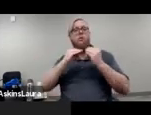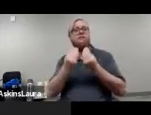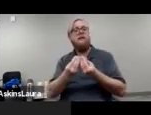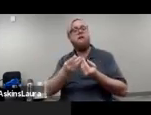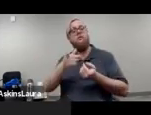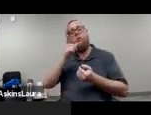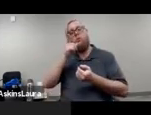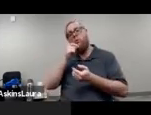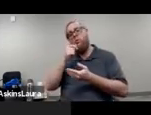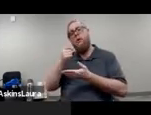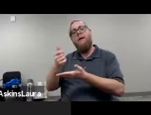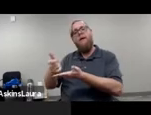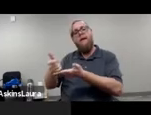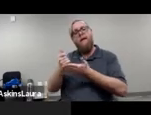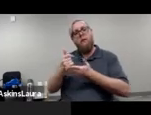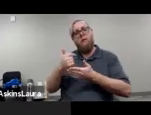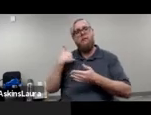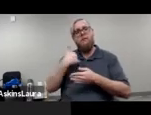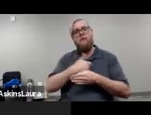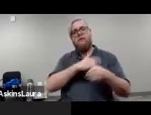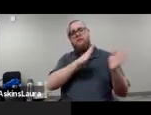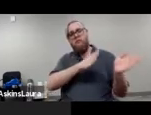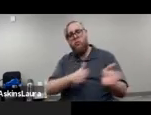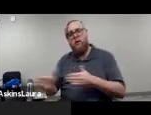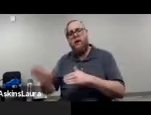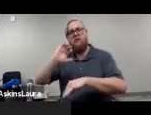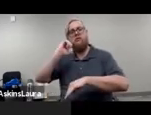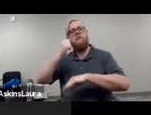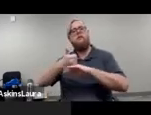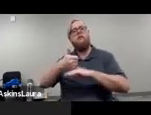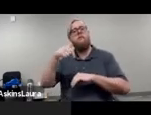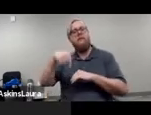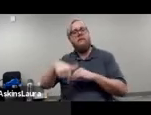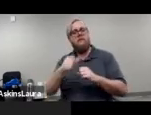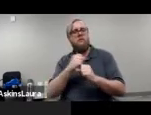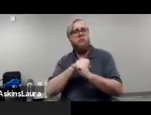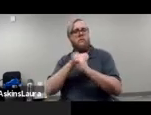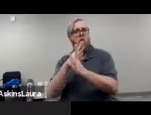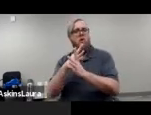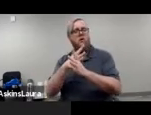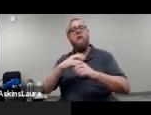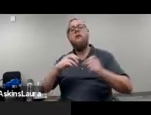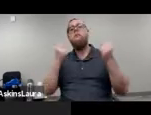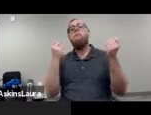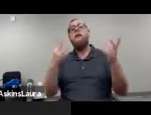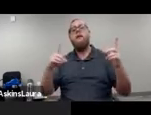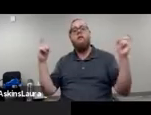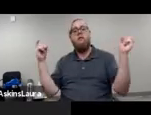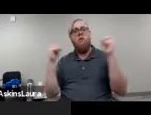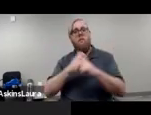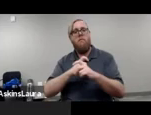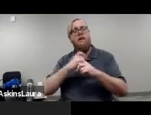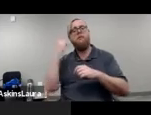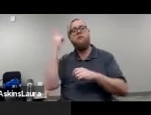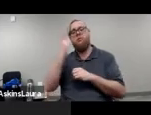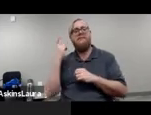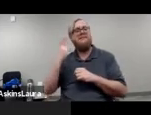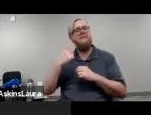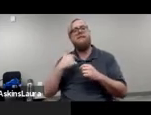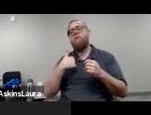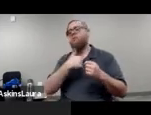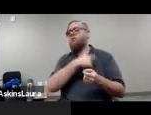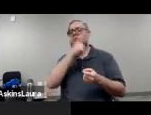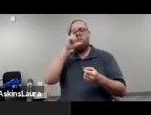organize and arrange for this webinar. For many complex and numerous reasons that I won't even